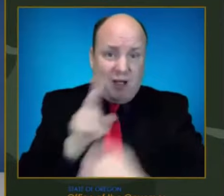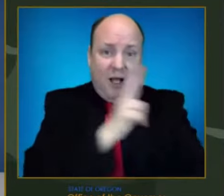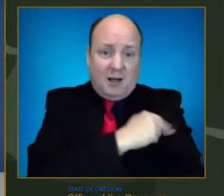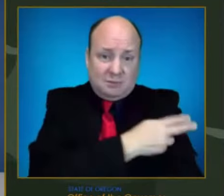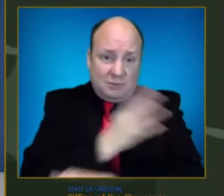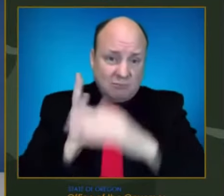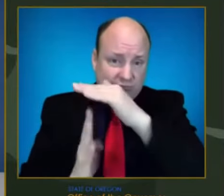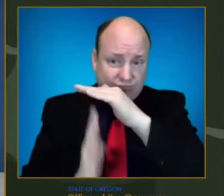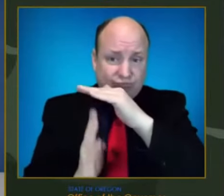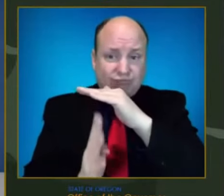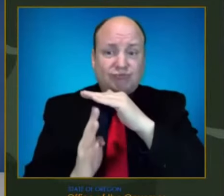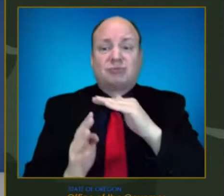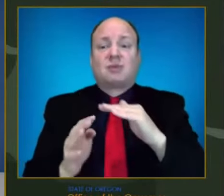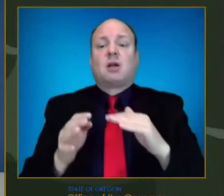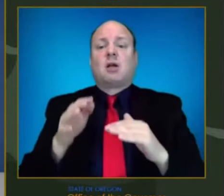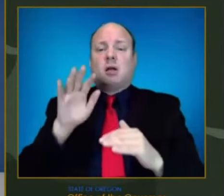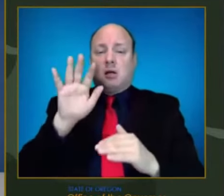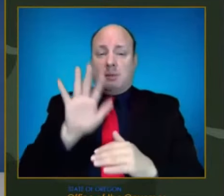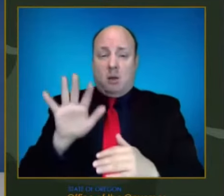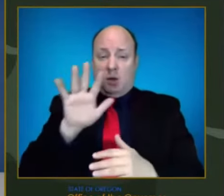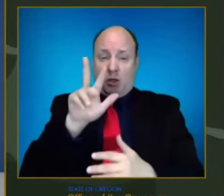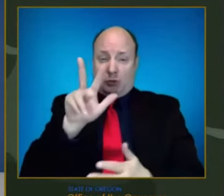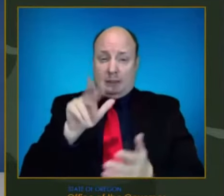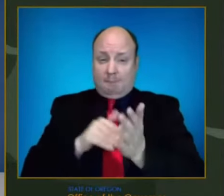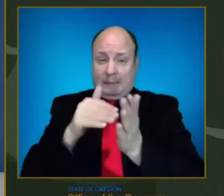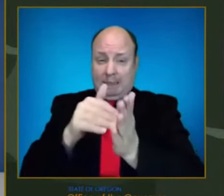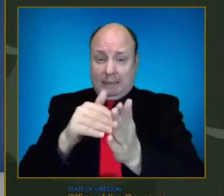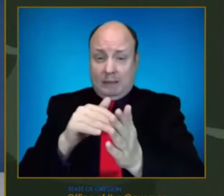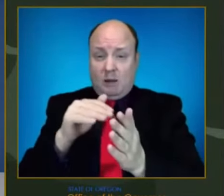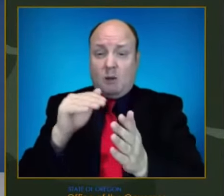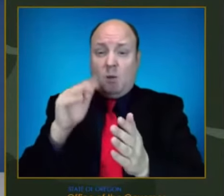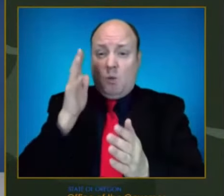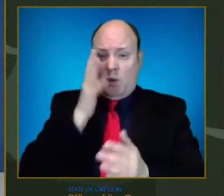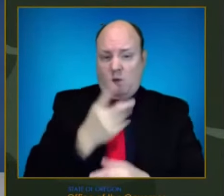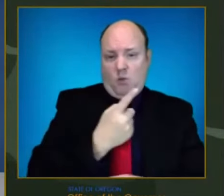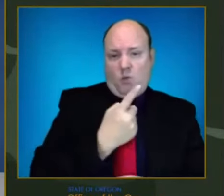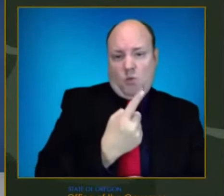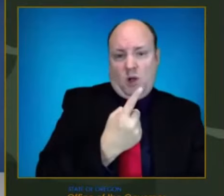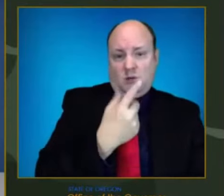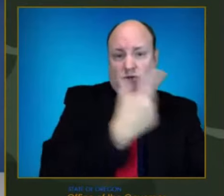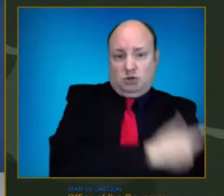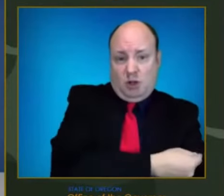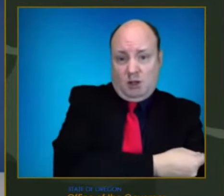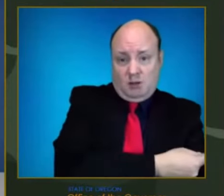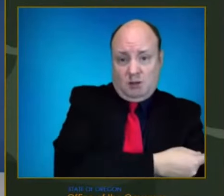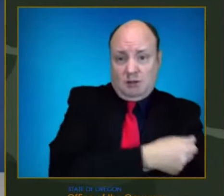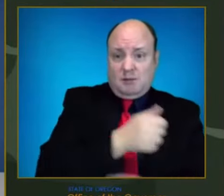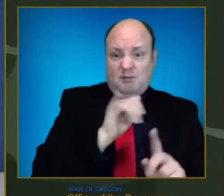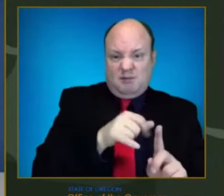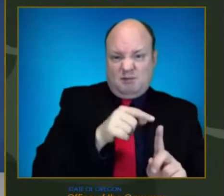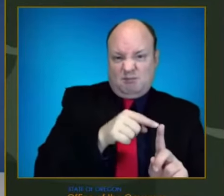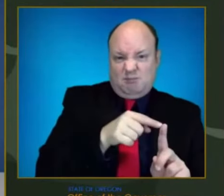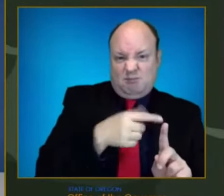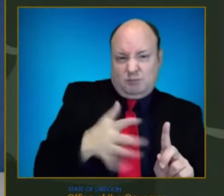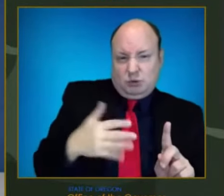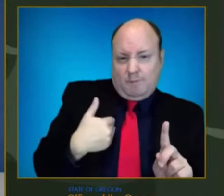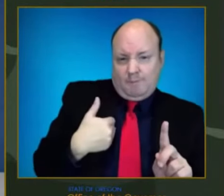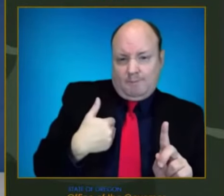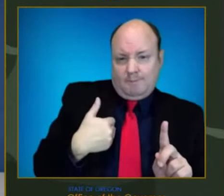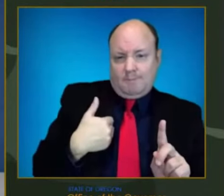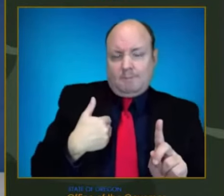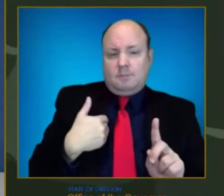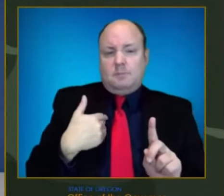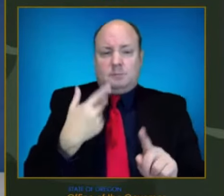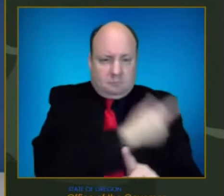received at least one shot of a COVID-19 vaccine, and more than 2.5 million or 74% have completed their initial two